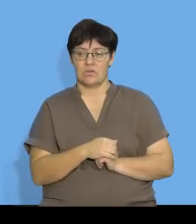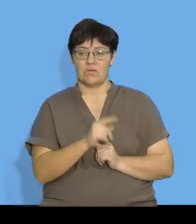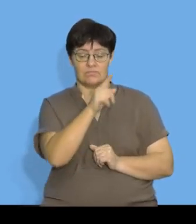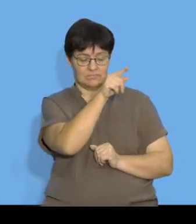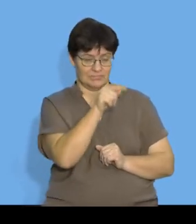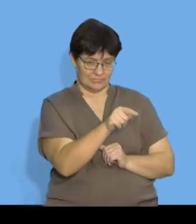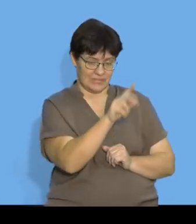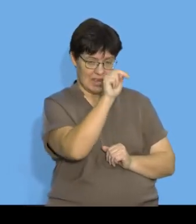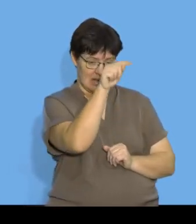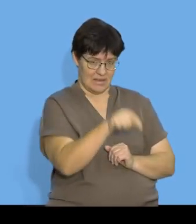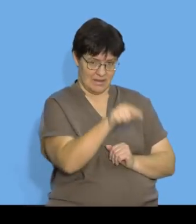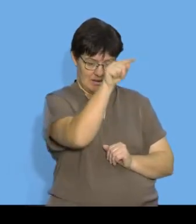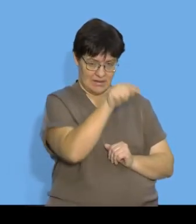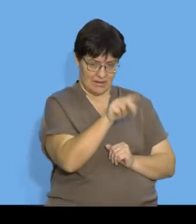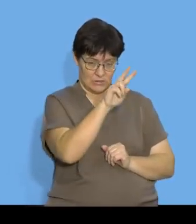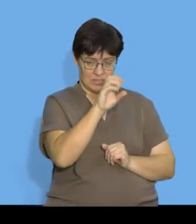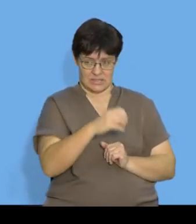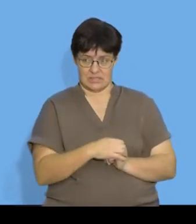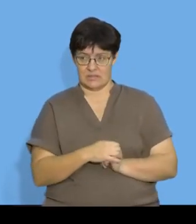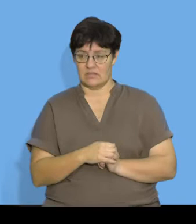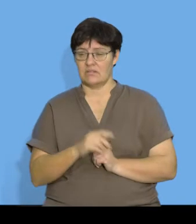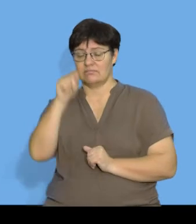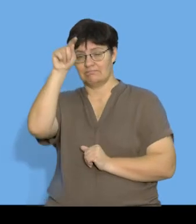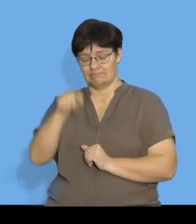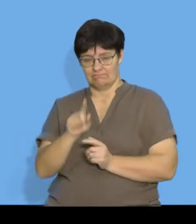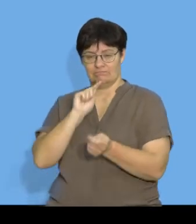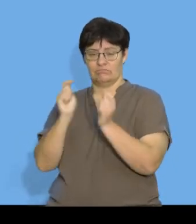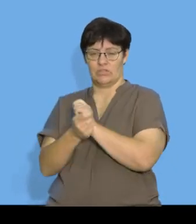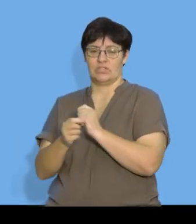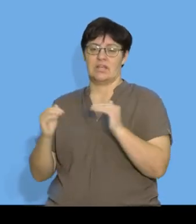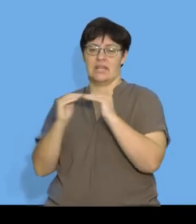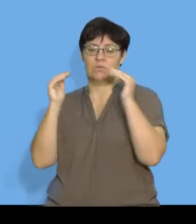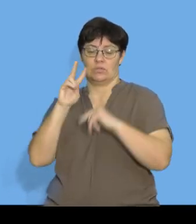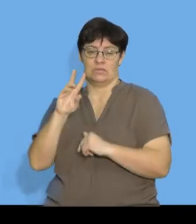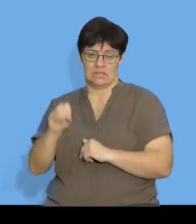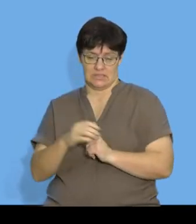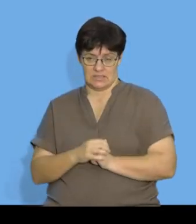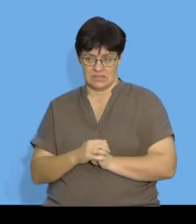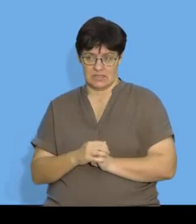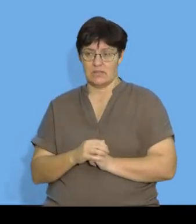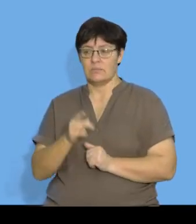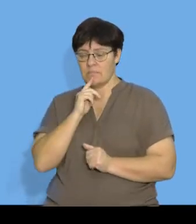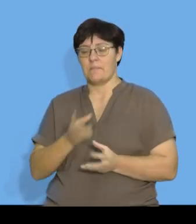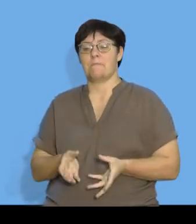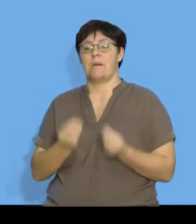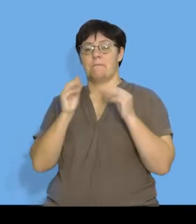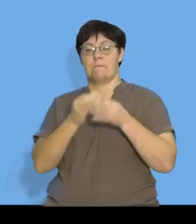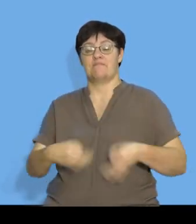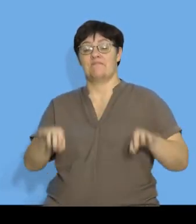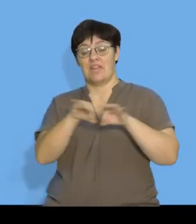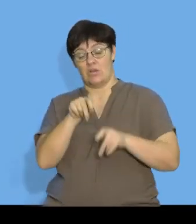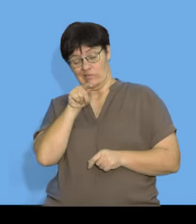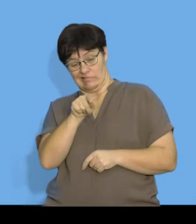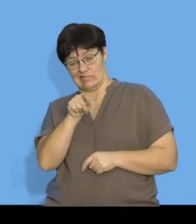used the subscript of N being 20 and I have substituted N as equal to 20 in order to find the value